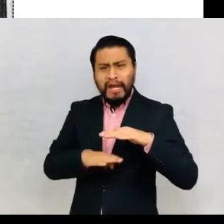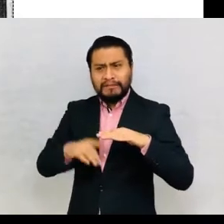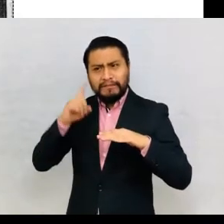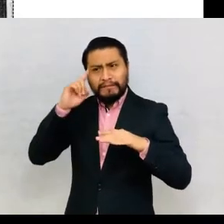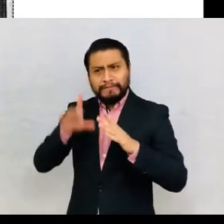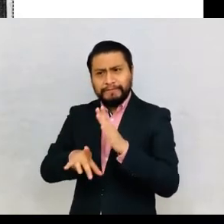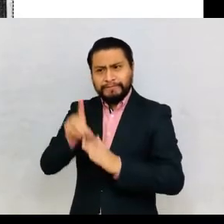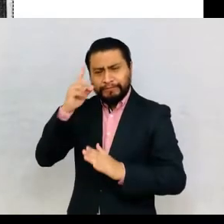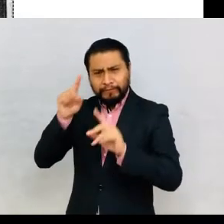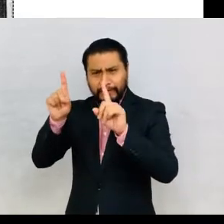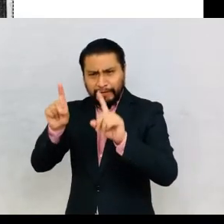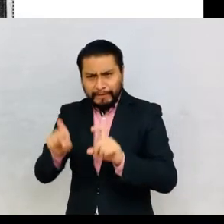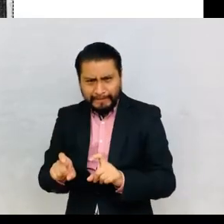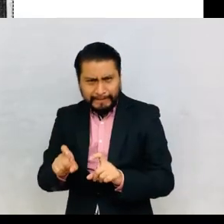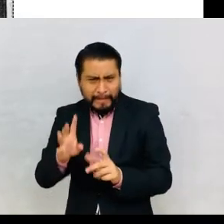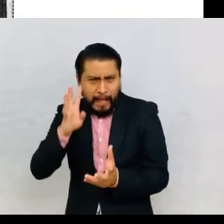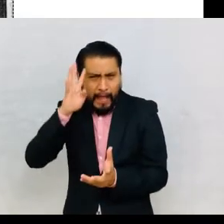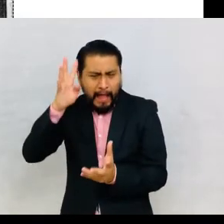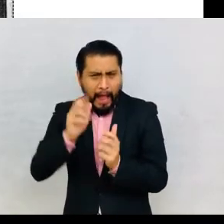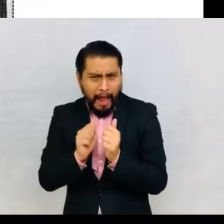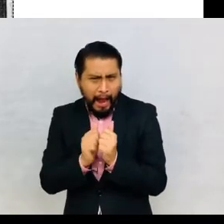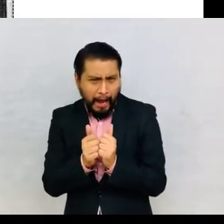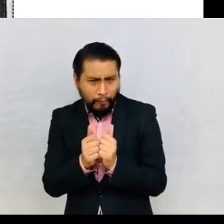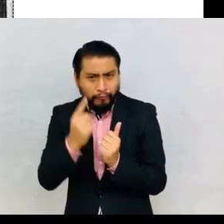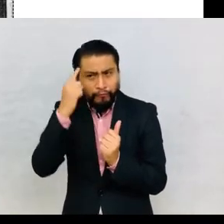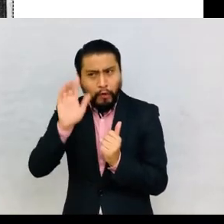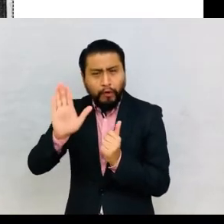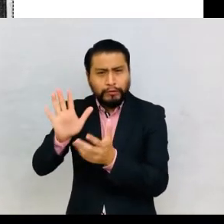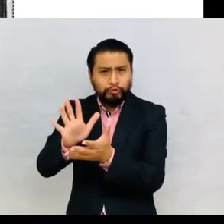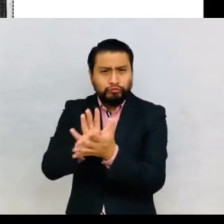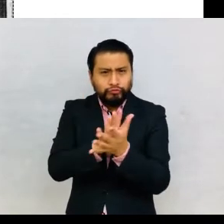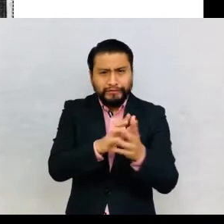for examining schools.